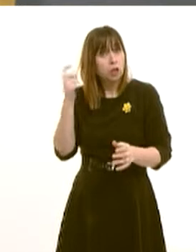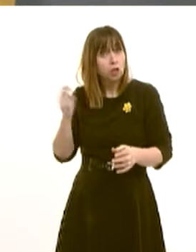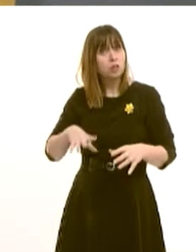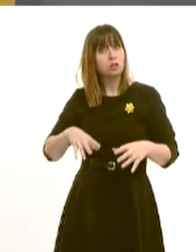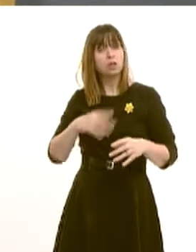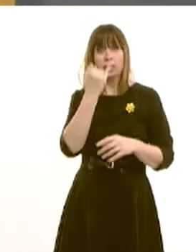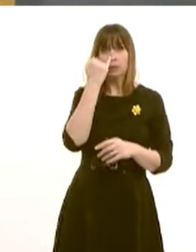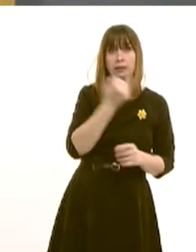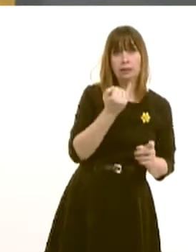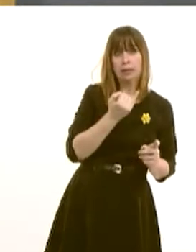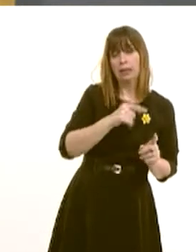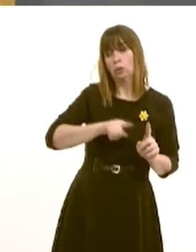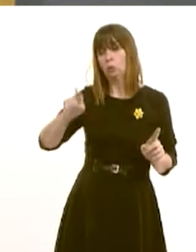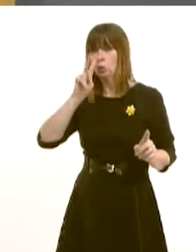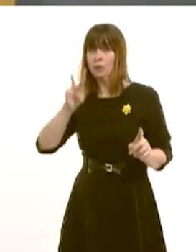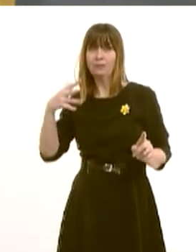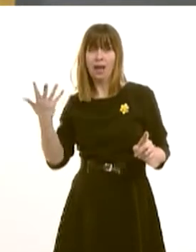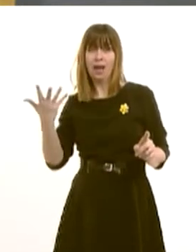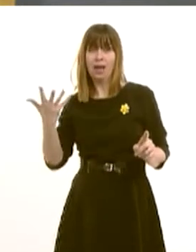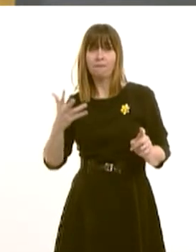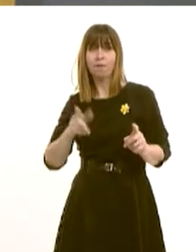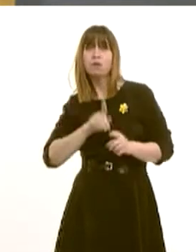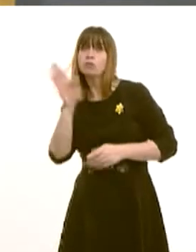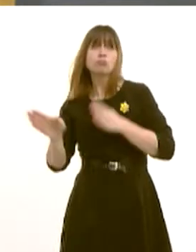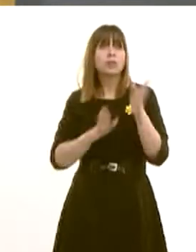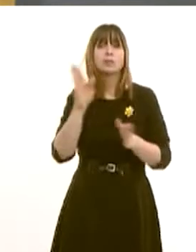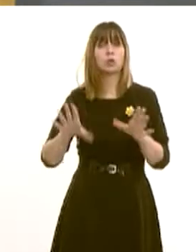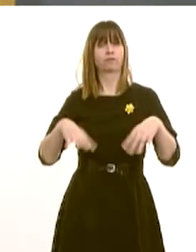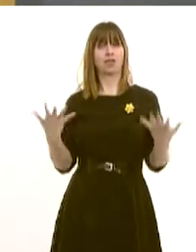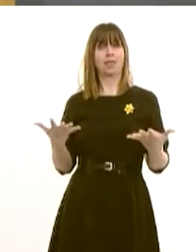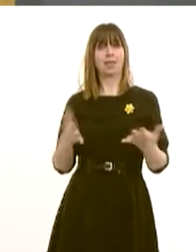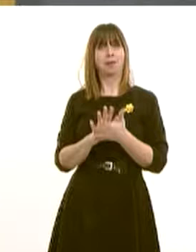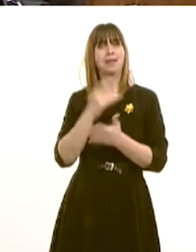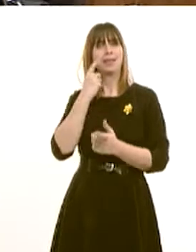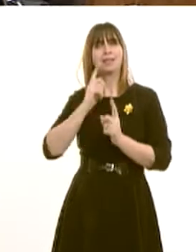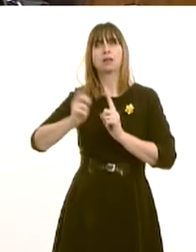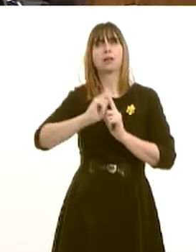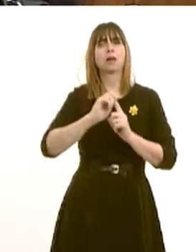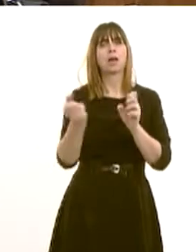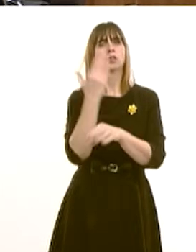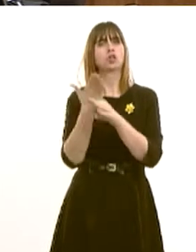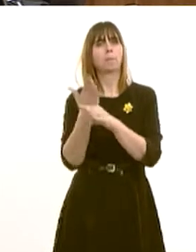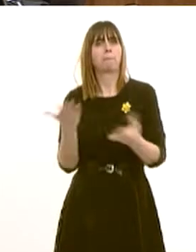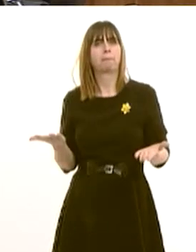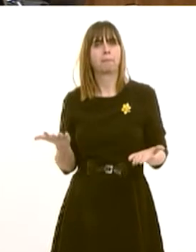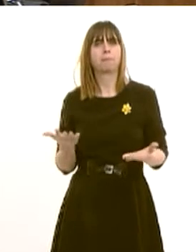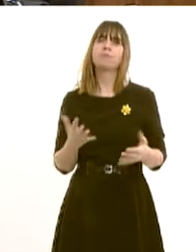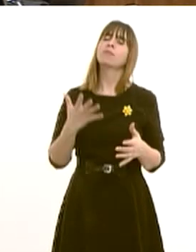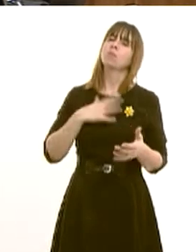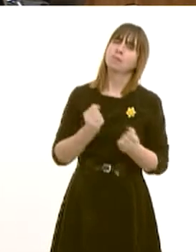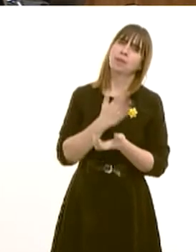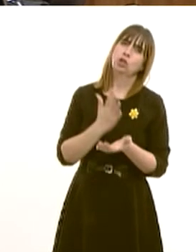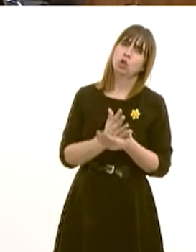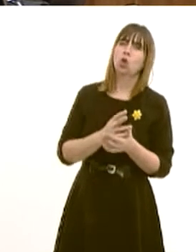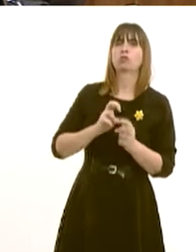to 16 to 25-year-olds to assist them to increase their employment opportunities? Well, what we need to do is make sure that transport is affordable and